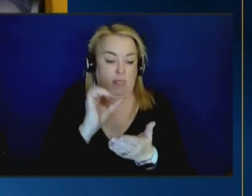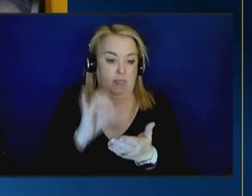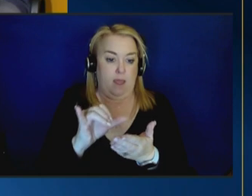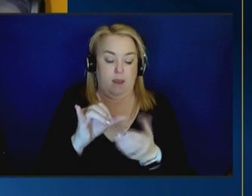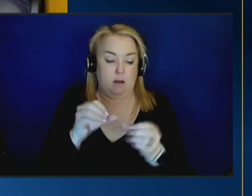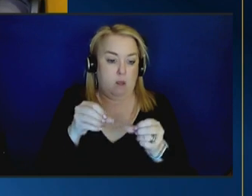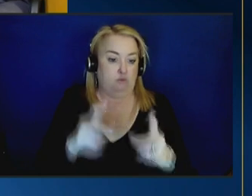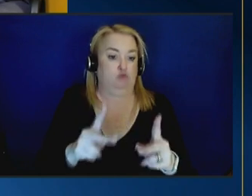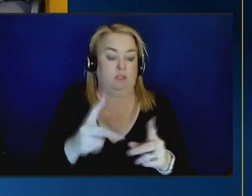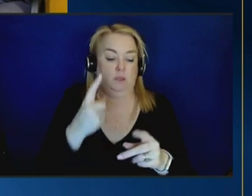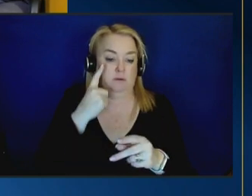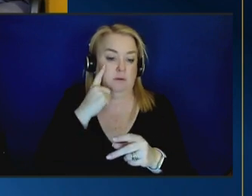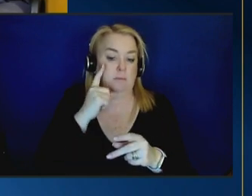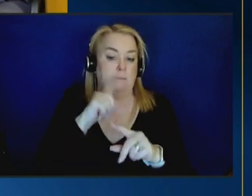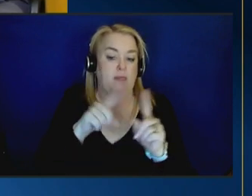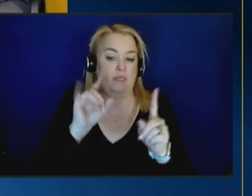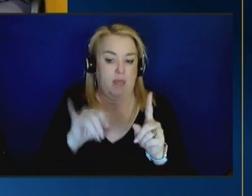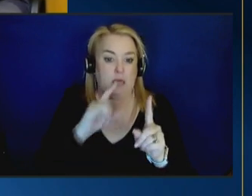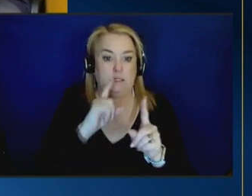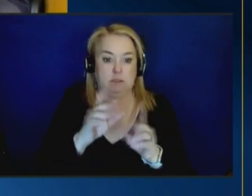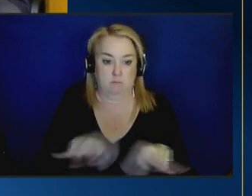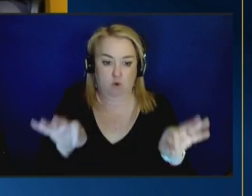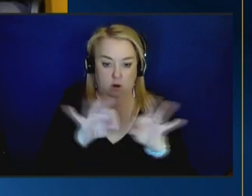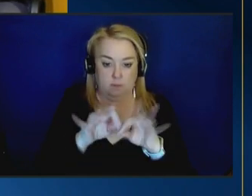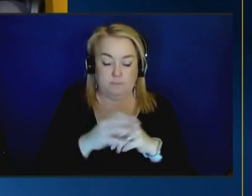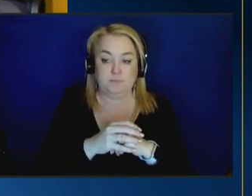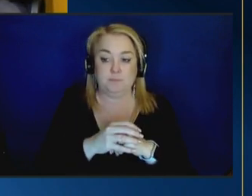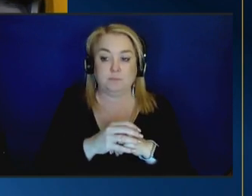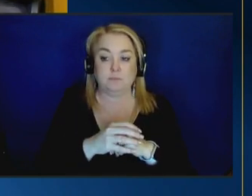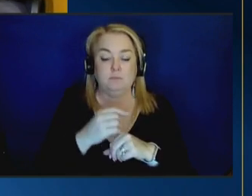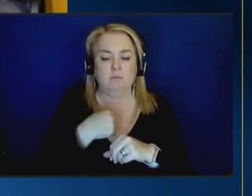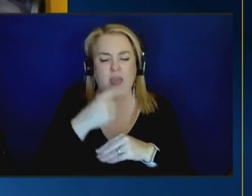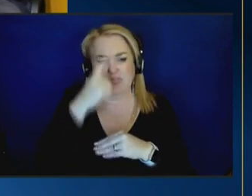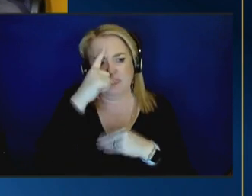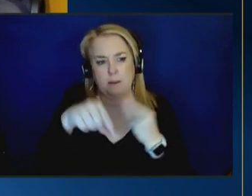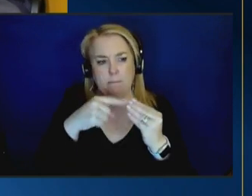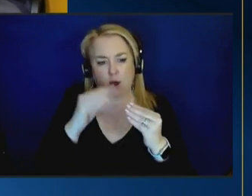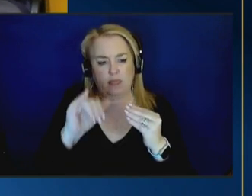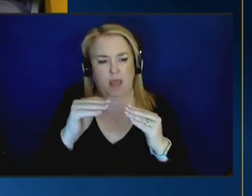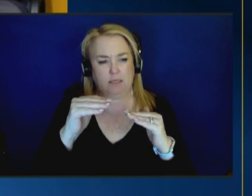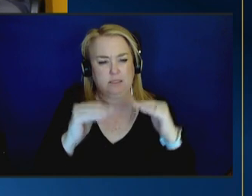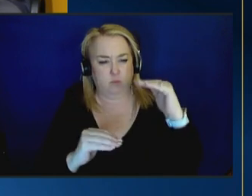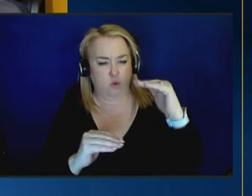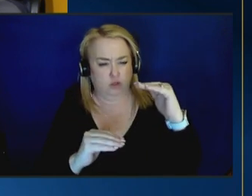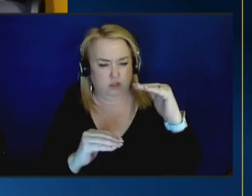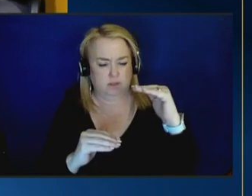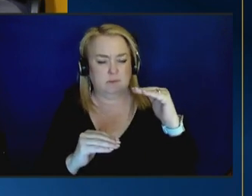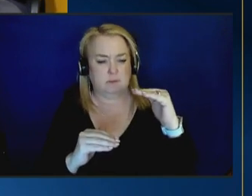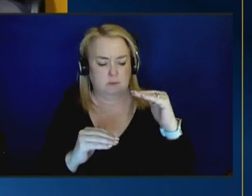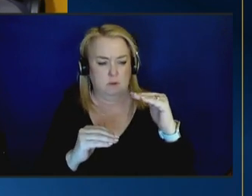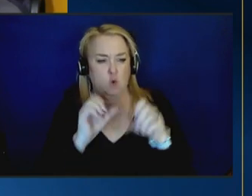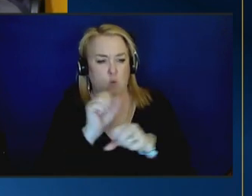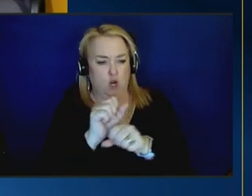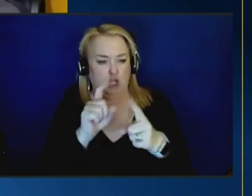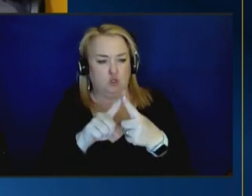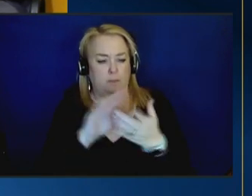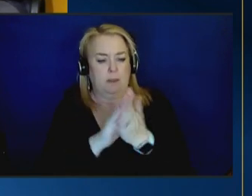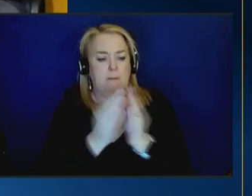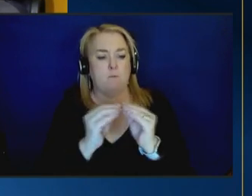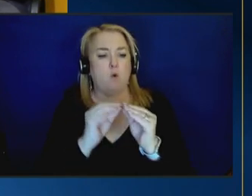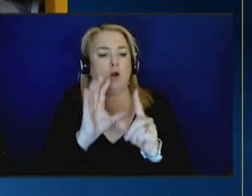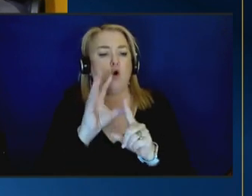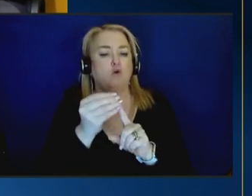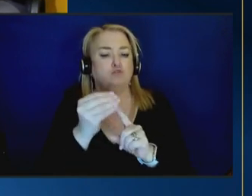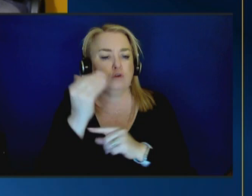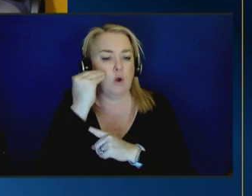internally are really important when i think about disproportionality we and and working to be culturally aware we think a lot about